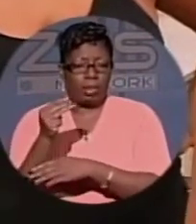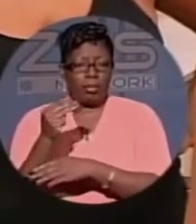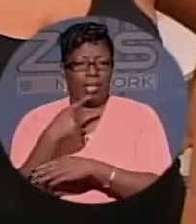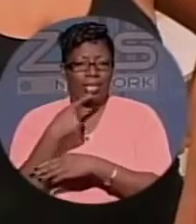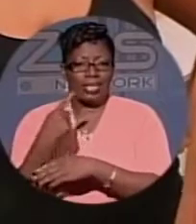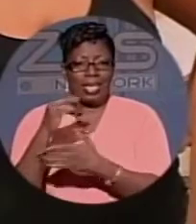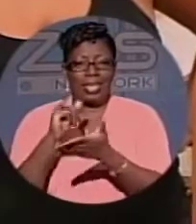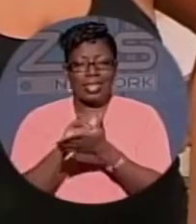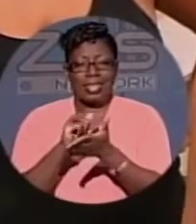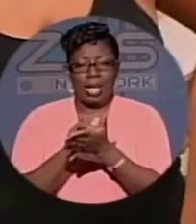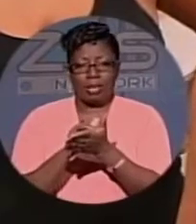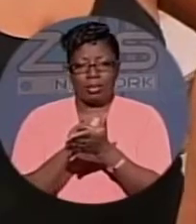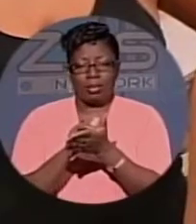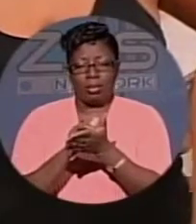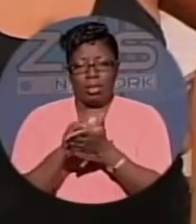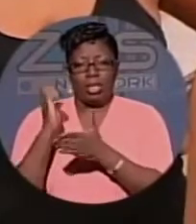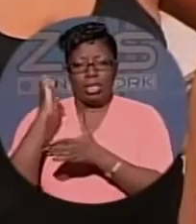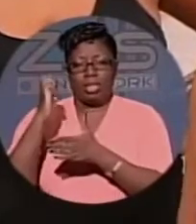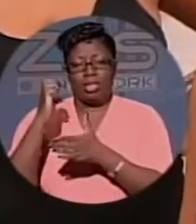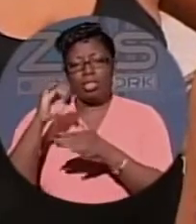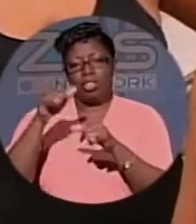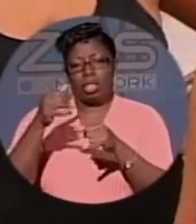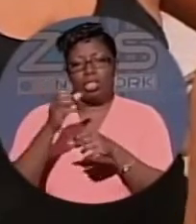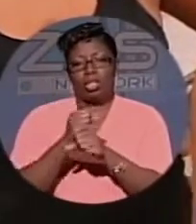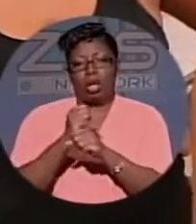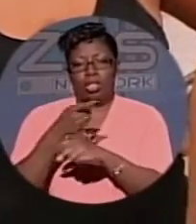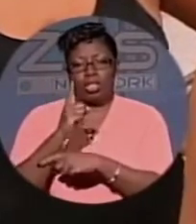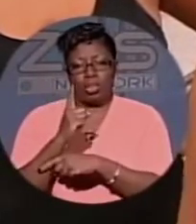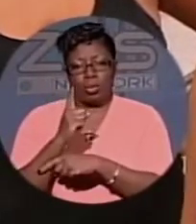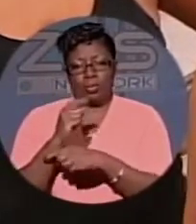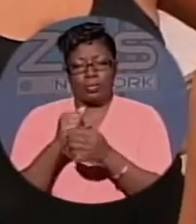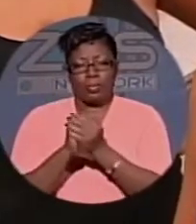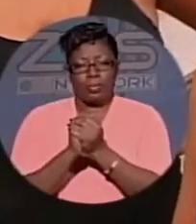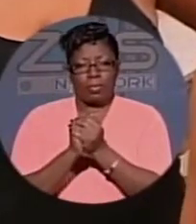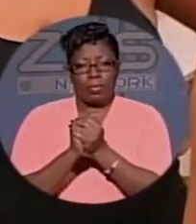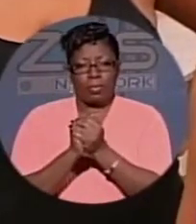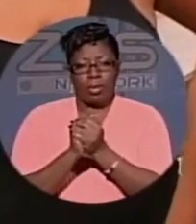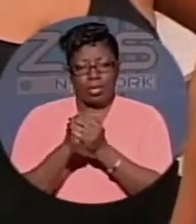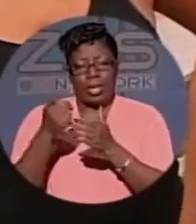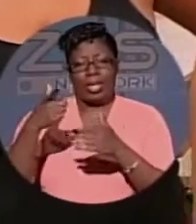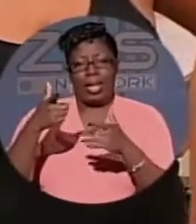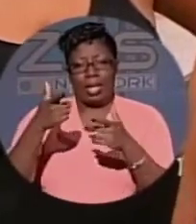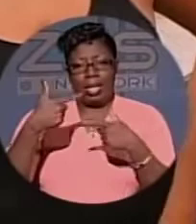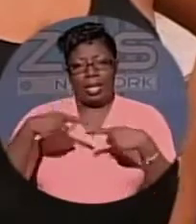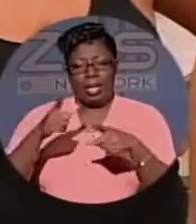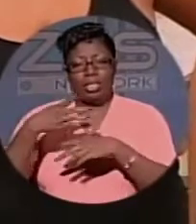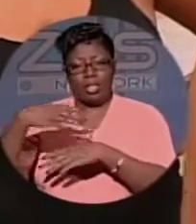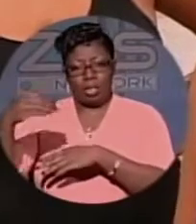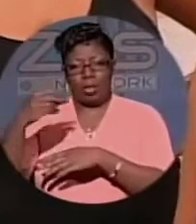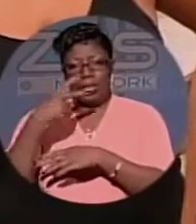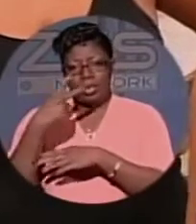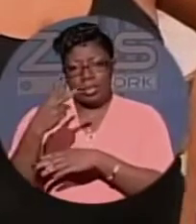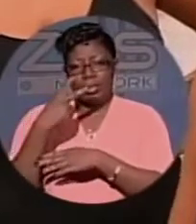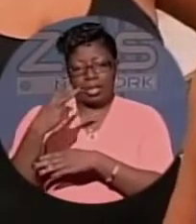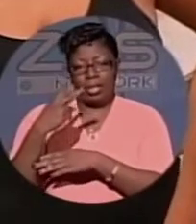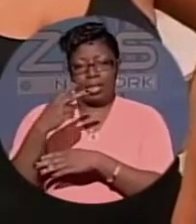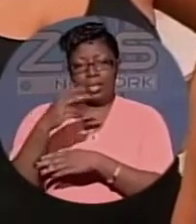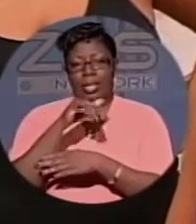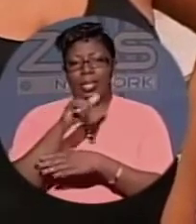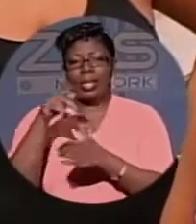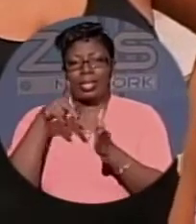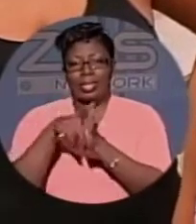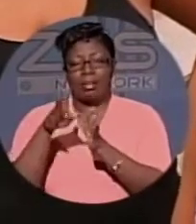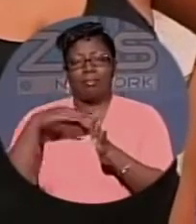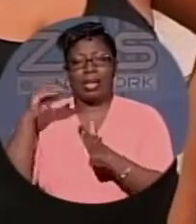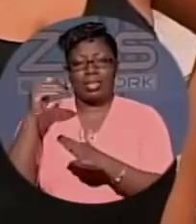They say, wrongs, let's get shoot. They shoot wrongs. I said, Sina, Sina, come, come. I said, let's go. They just killed my son. They just killed my son. And we come